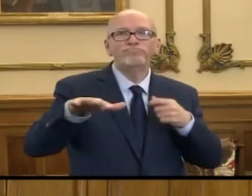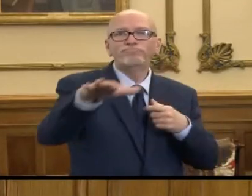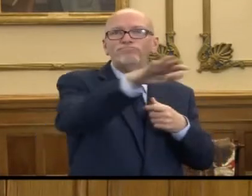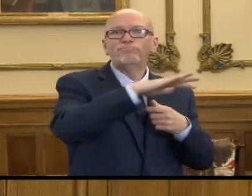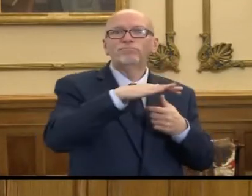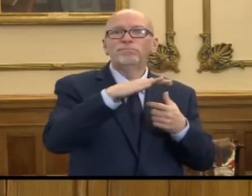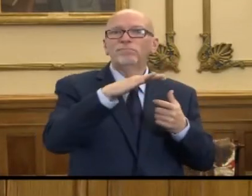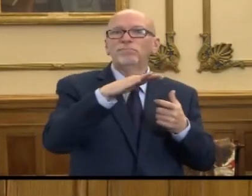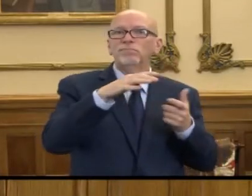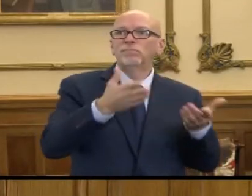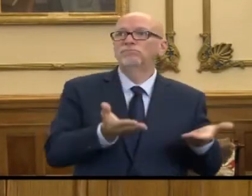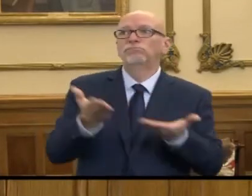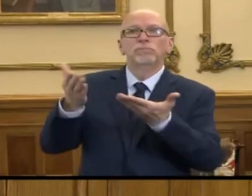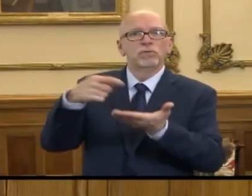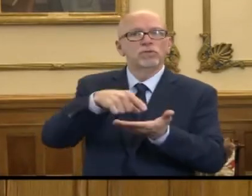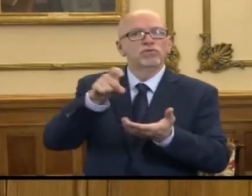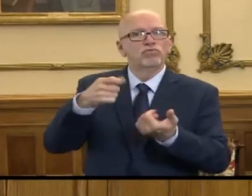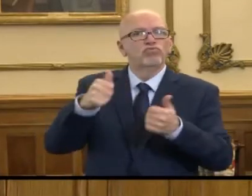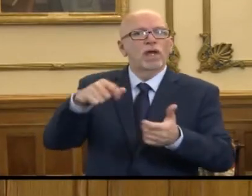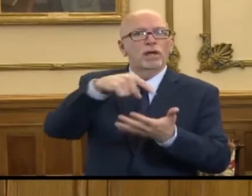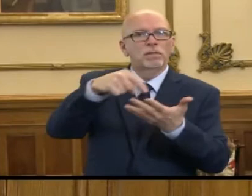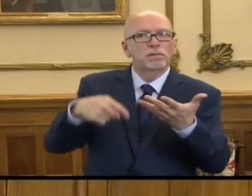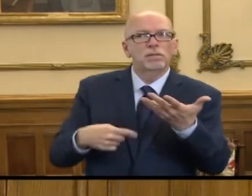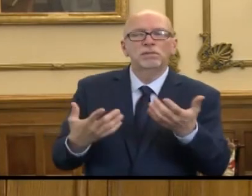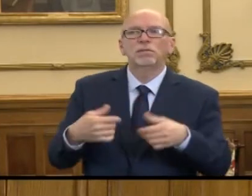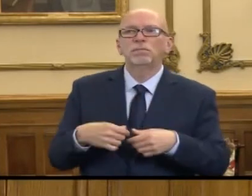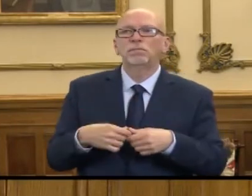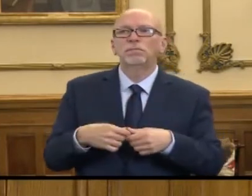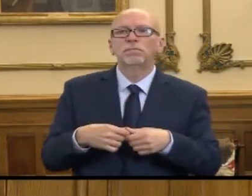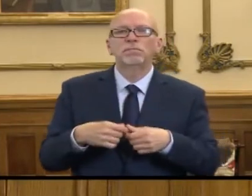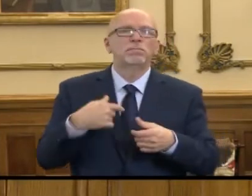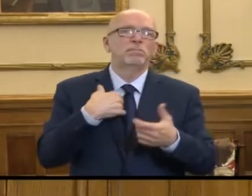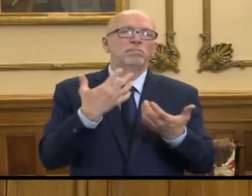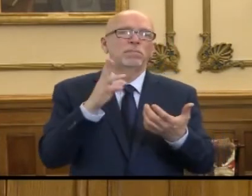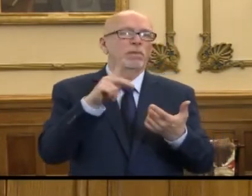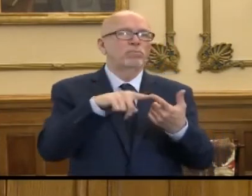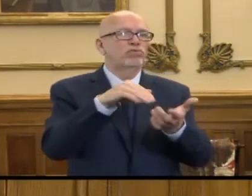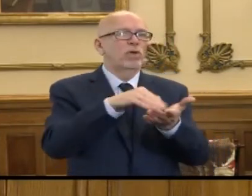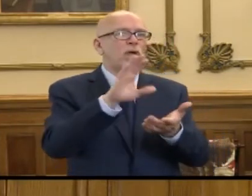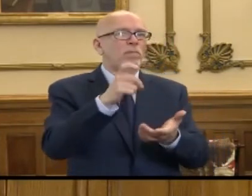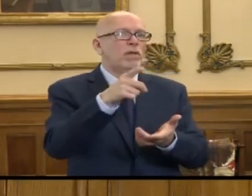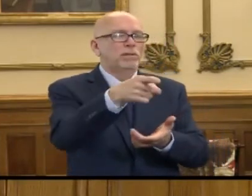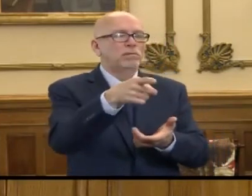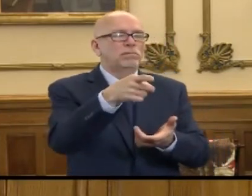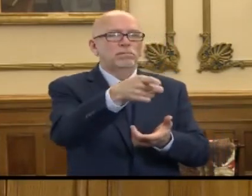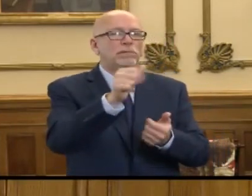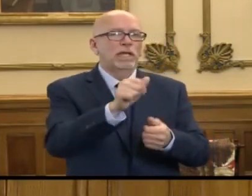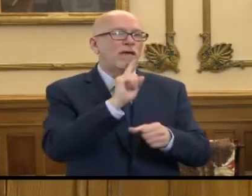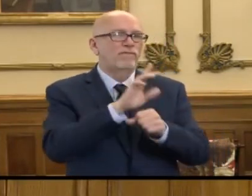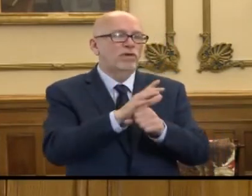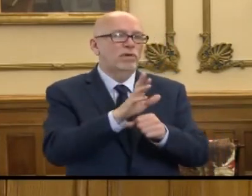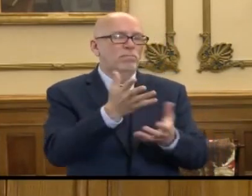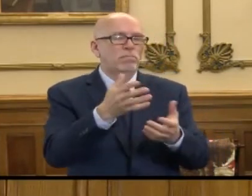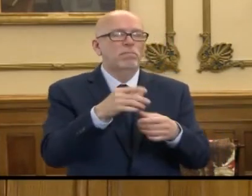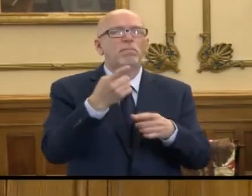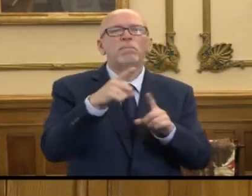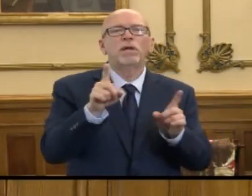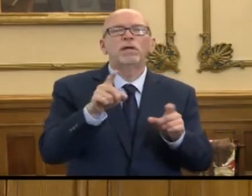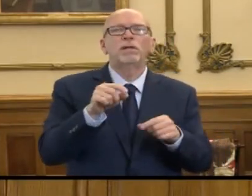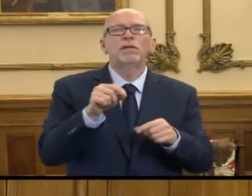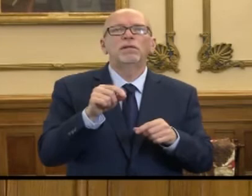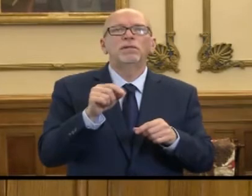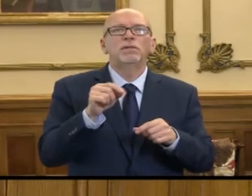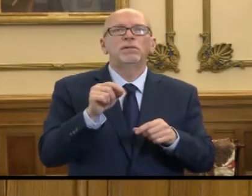been put forward. I would leave it to Dr. Box to probably confirm this, but it's